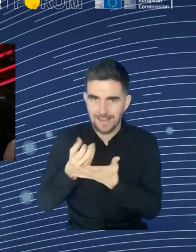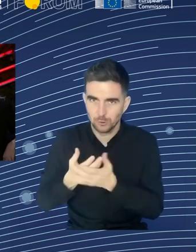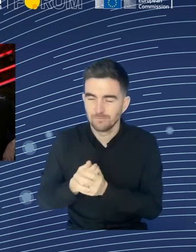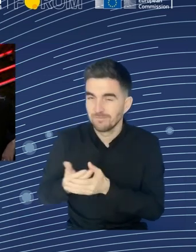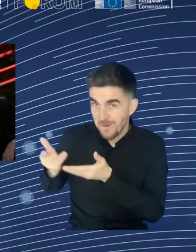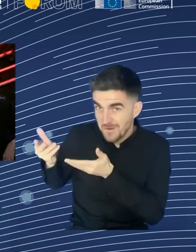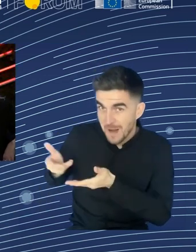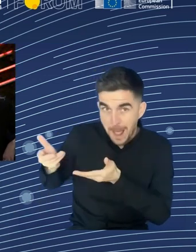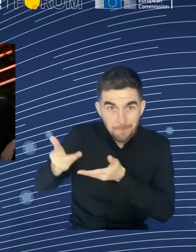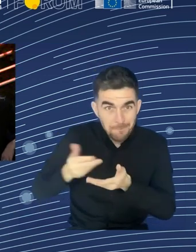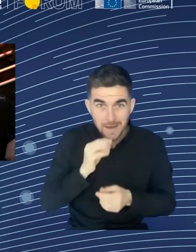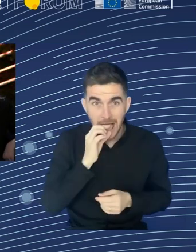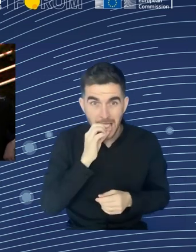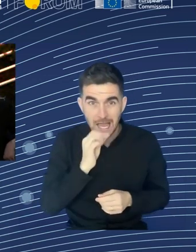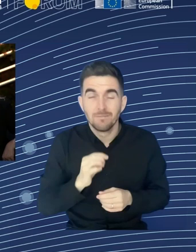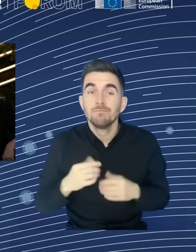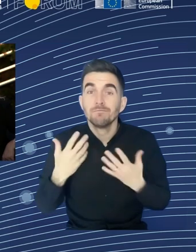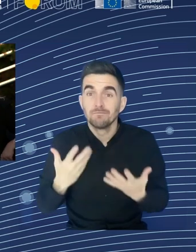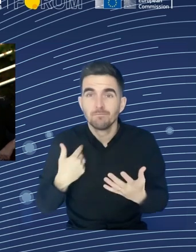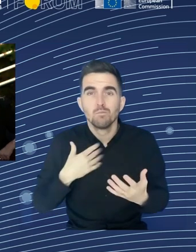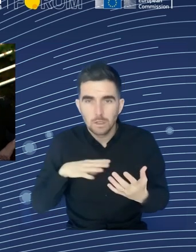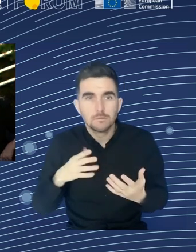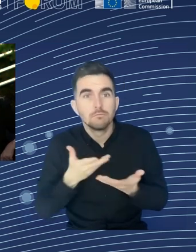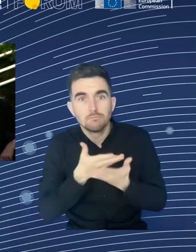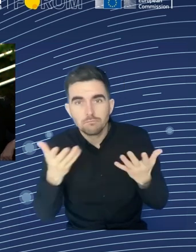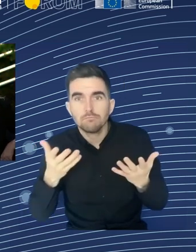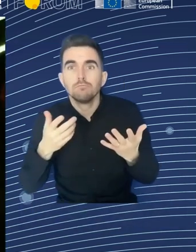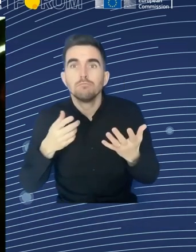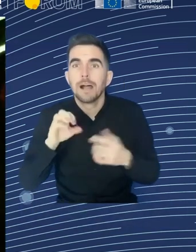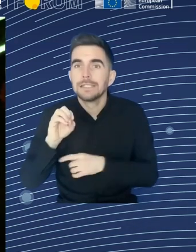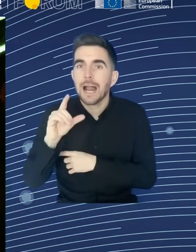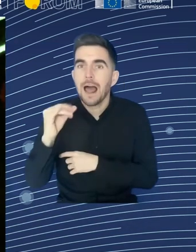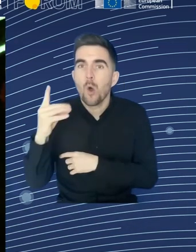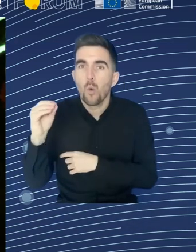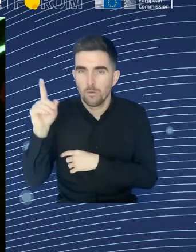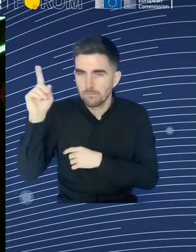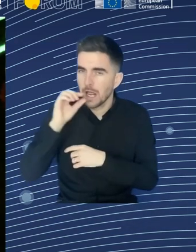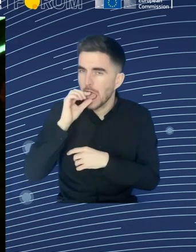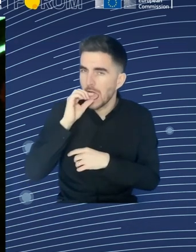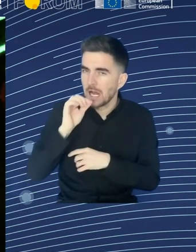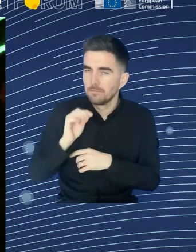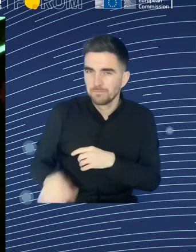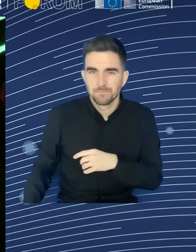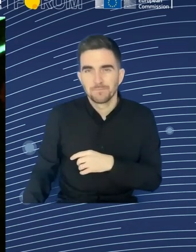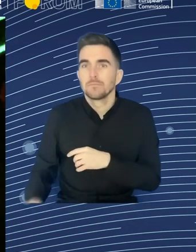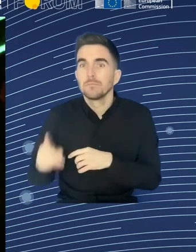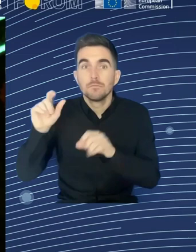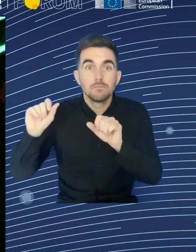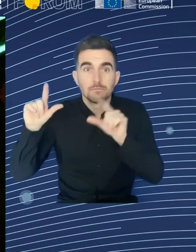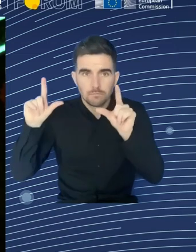on our welfare state and social protection systems? You've got a lot of options there. You've got demographic changes, the changing world of work,